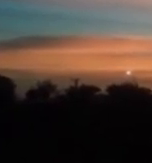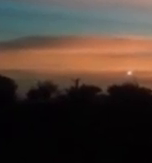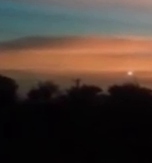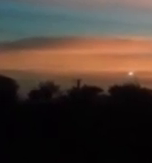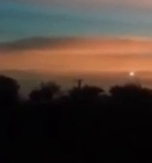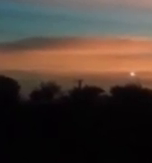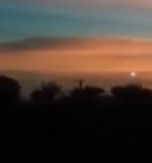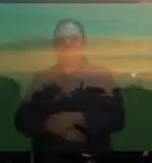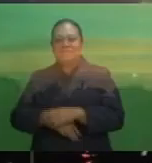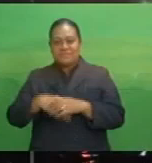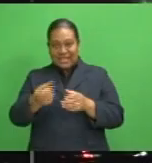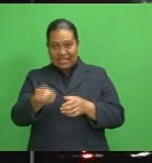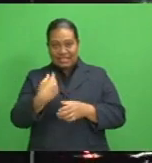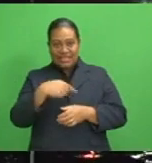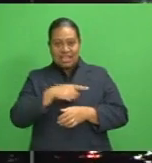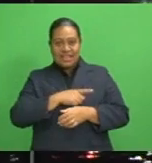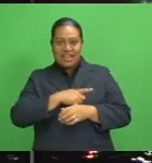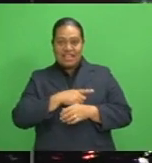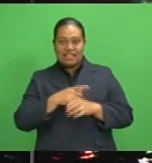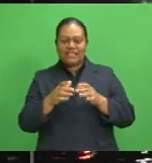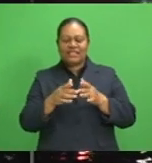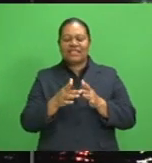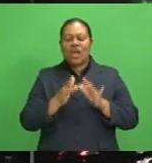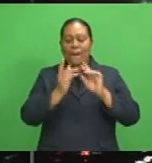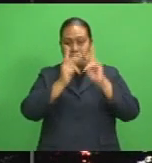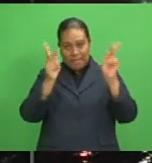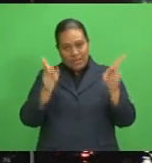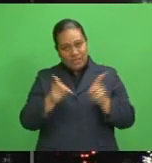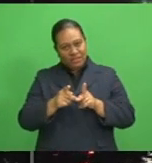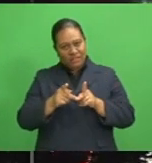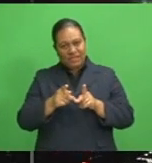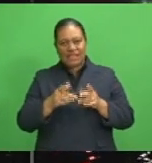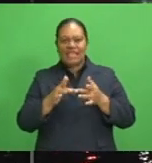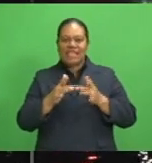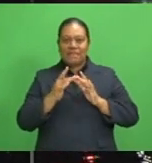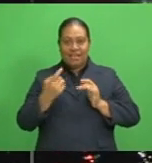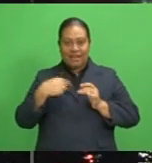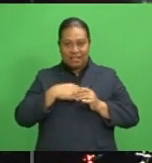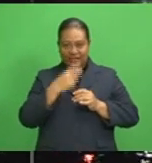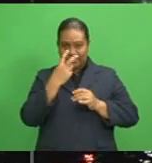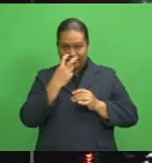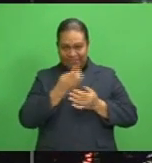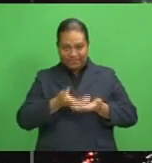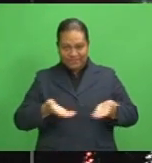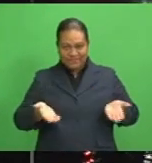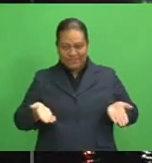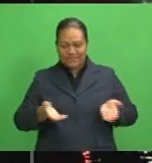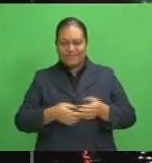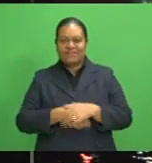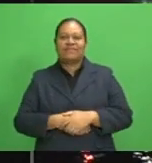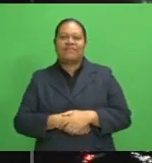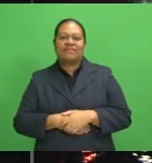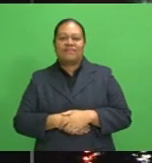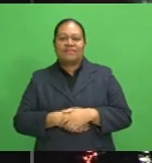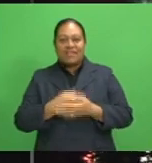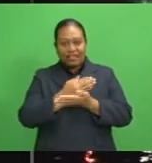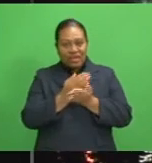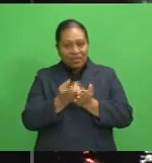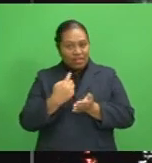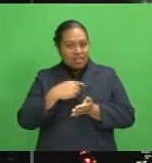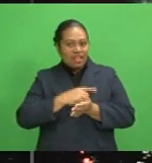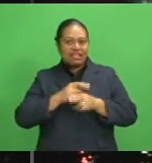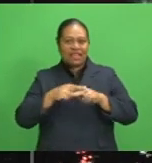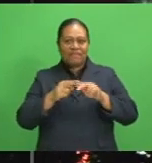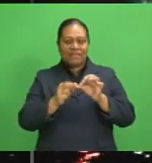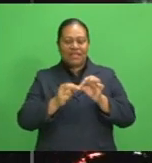And you can send us your newsworthy pictures to email fbcnews at fbc.com.fj. Share it on our FBC